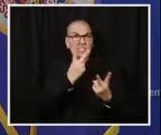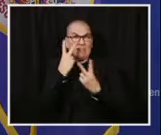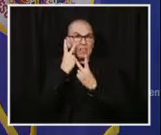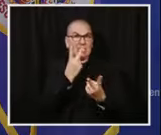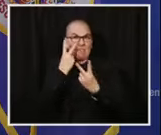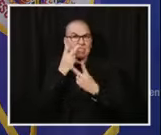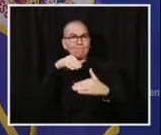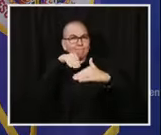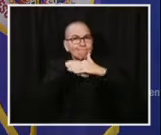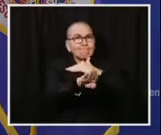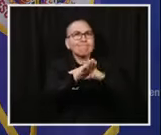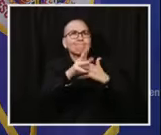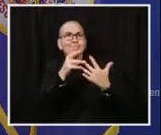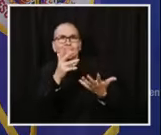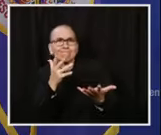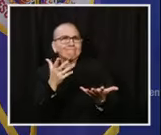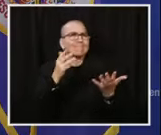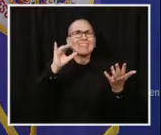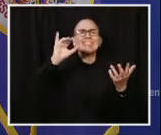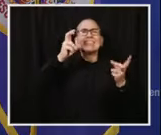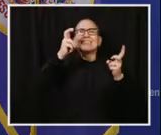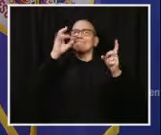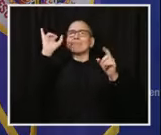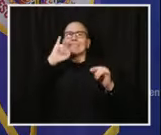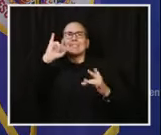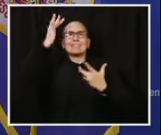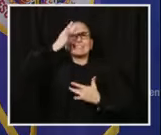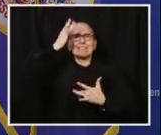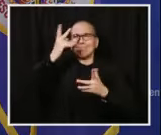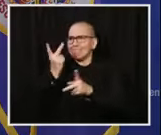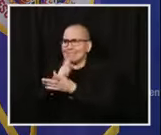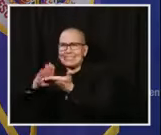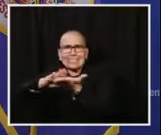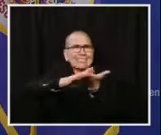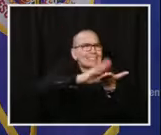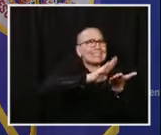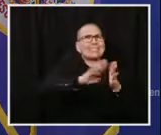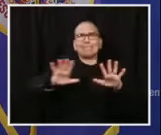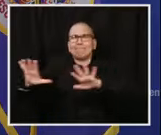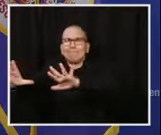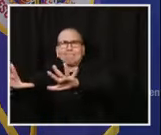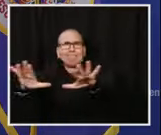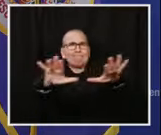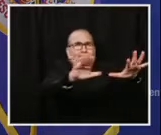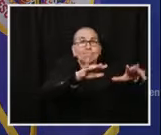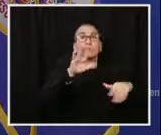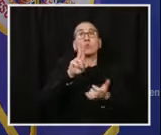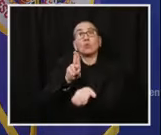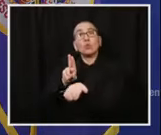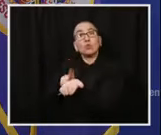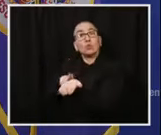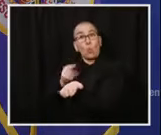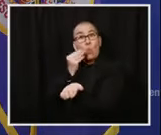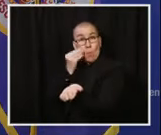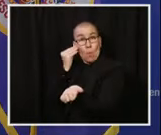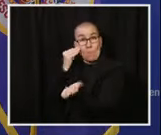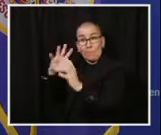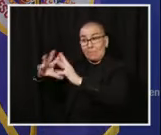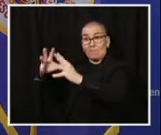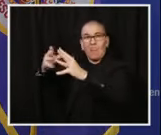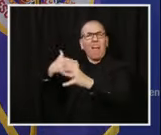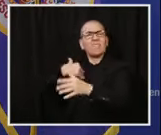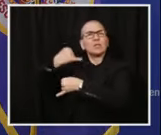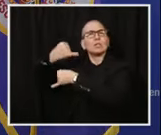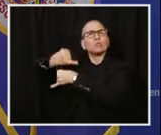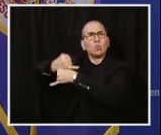assistance. And all nursing homes in Minnesota have had on-site visits with a special focus on infection